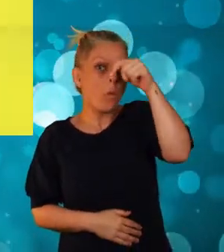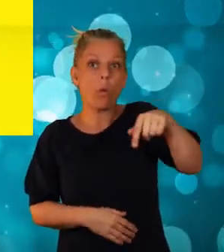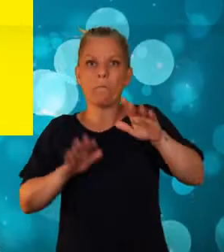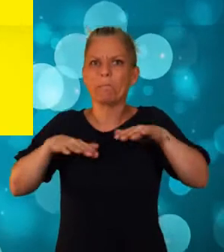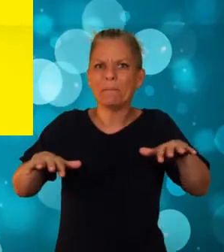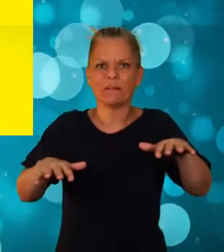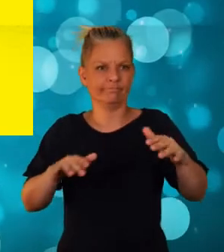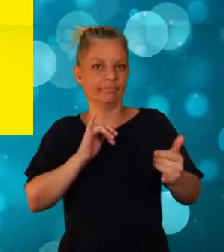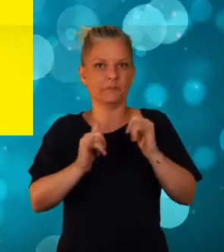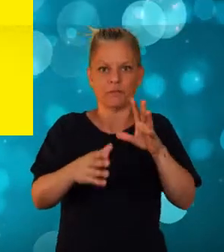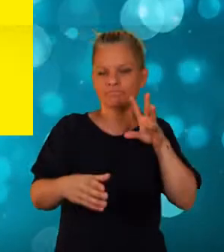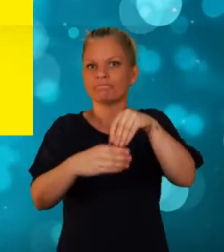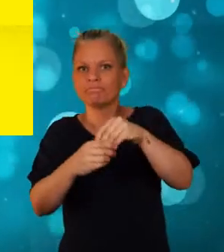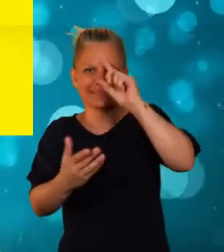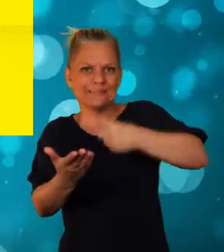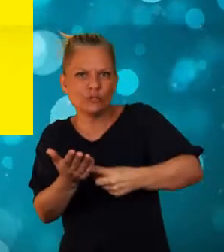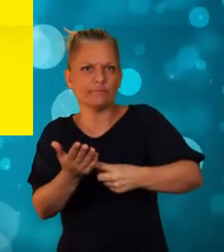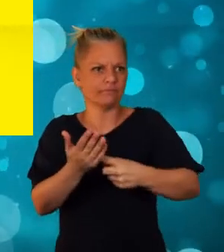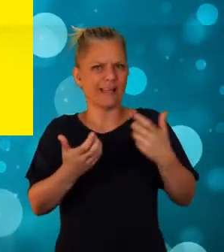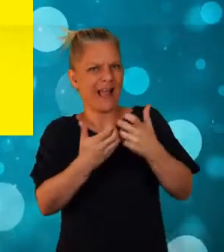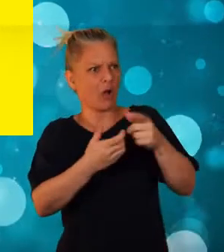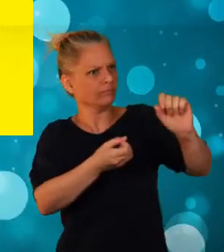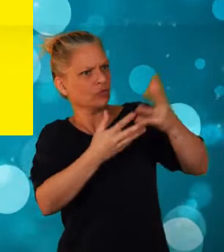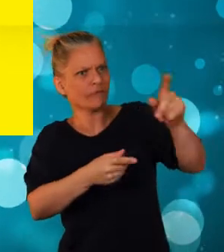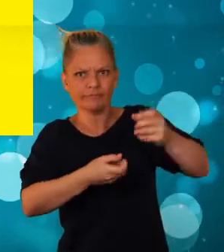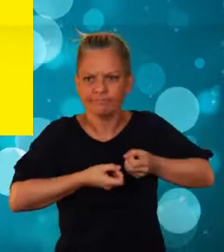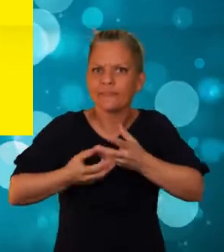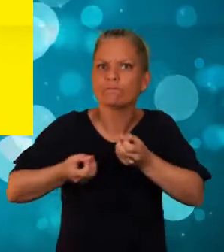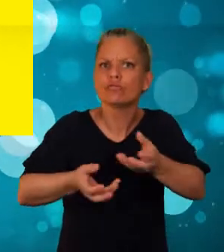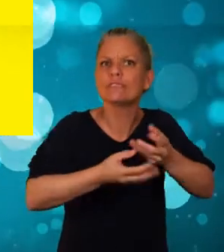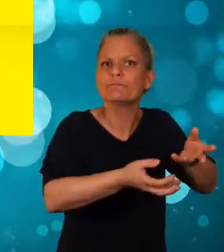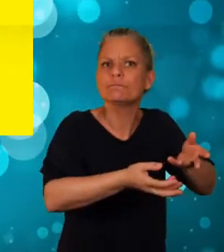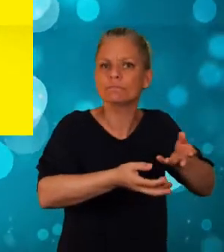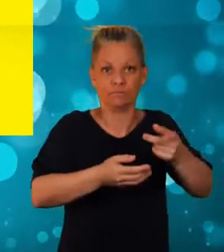We know that people are sometimes involved in decisions about how services are delivered.